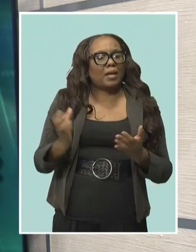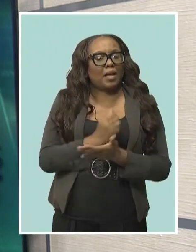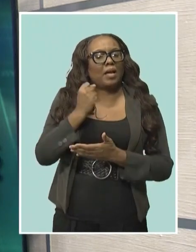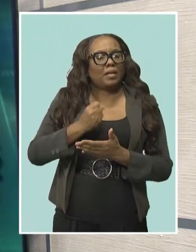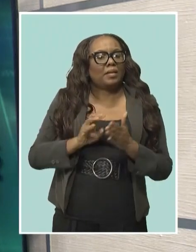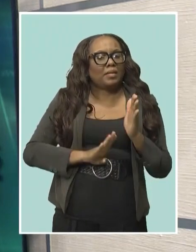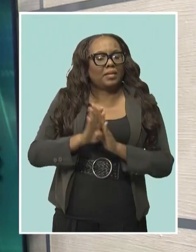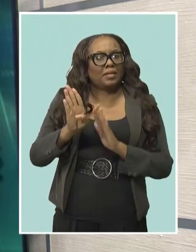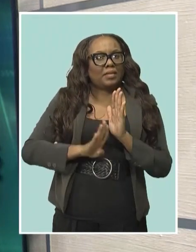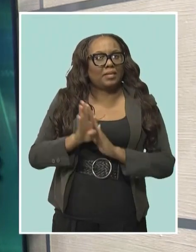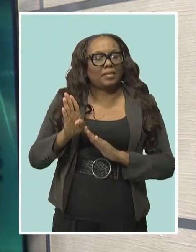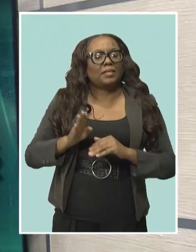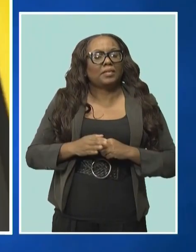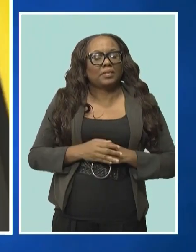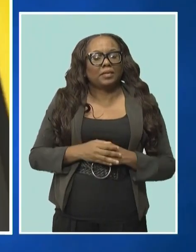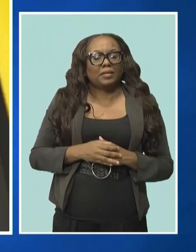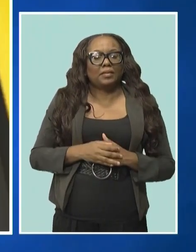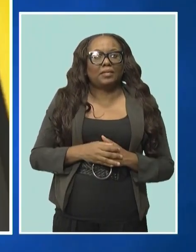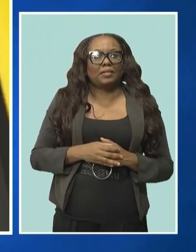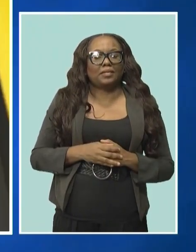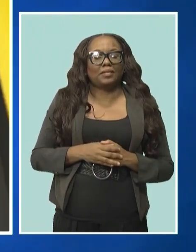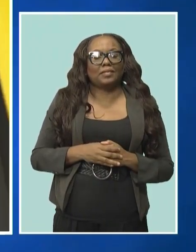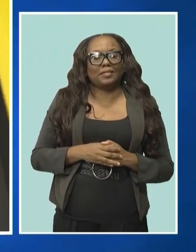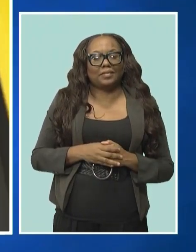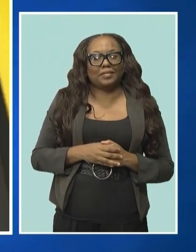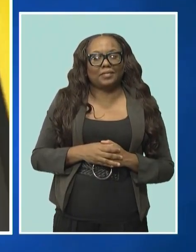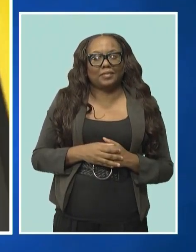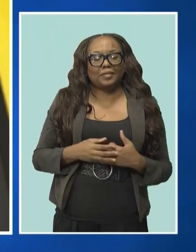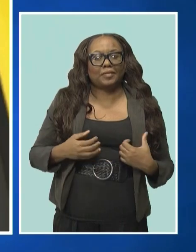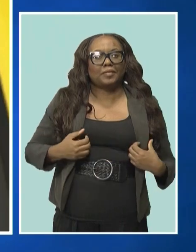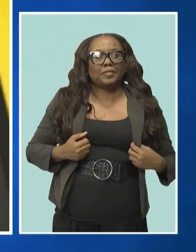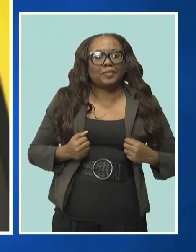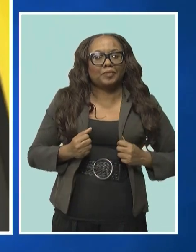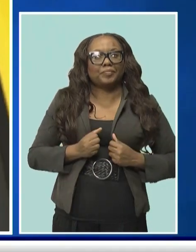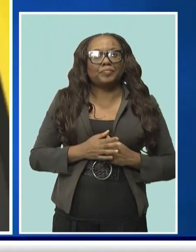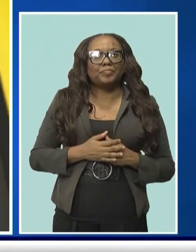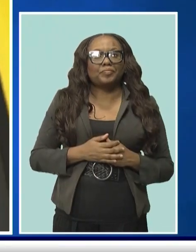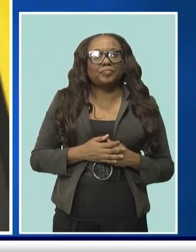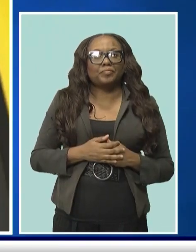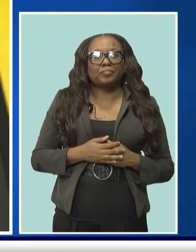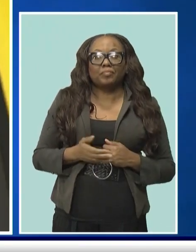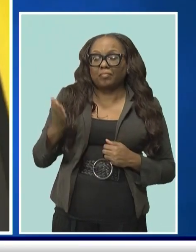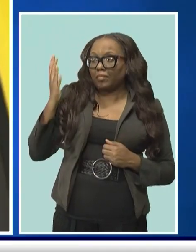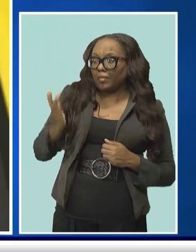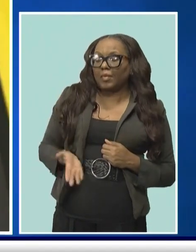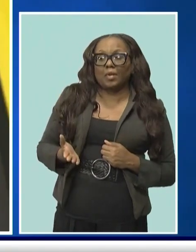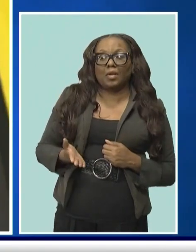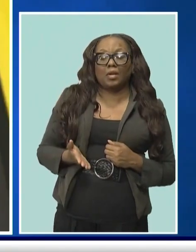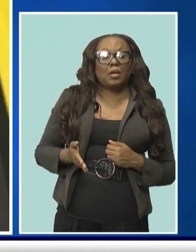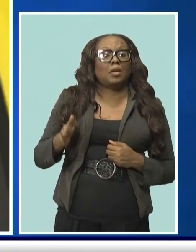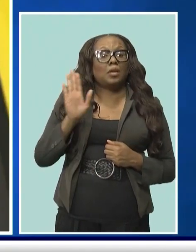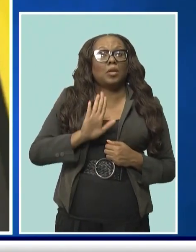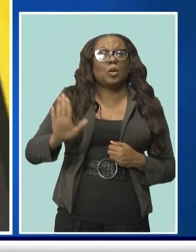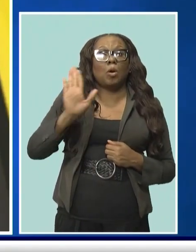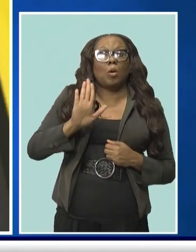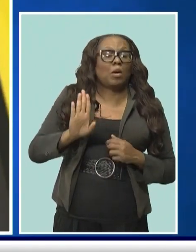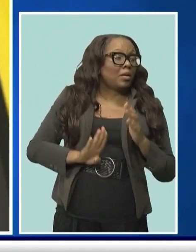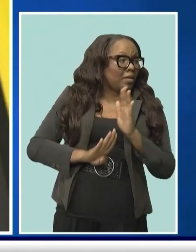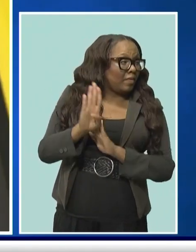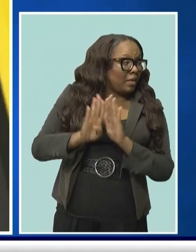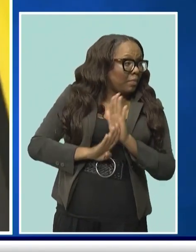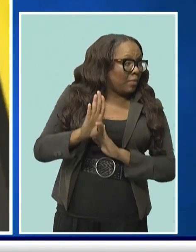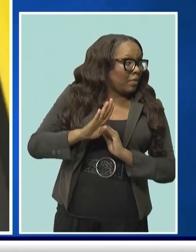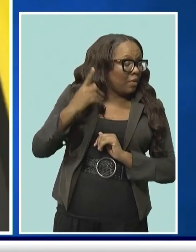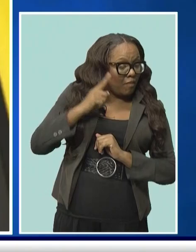You cannot drive development for tomorrow based upon